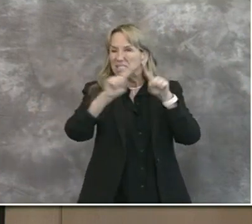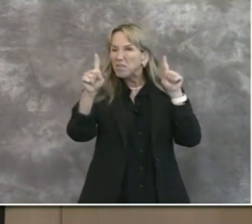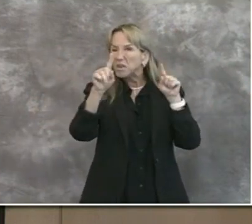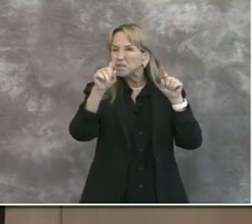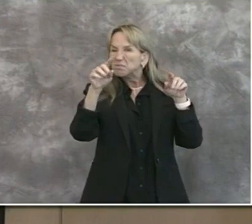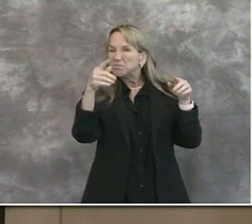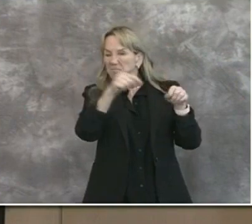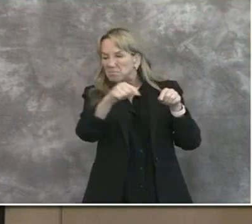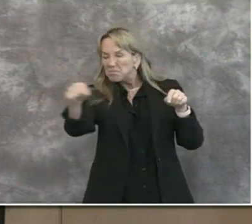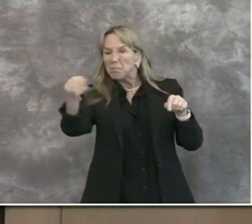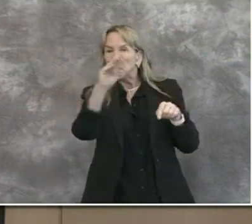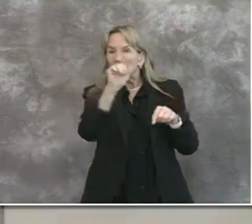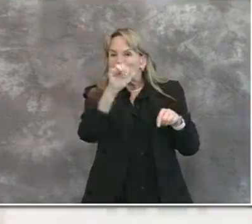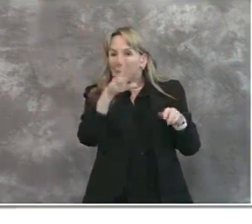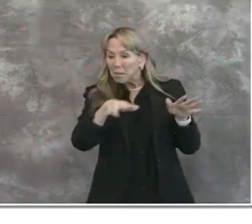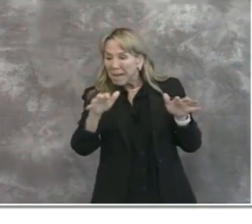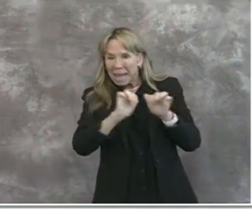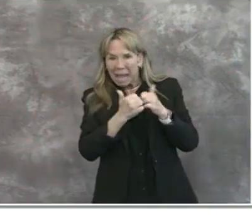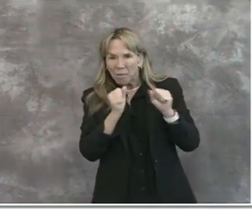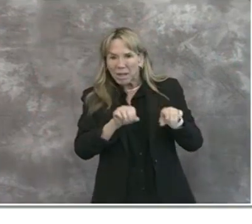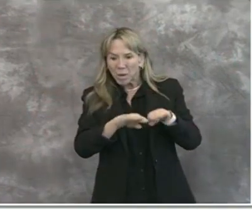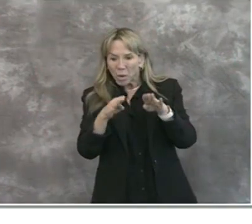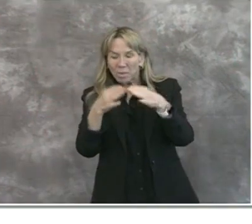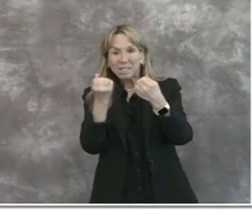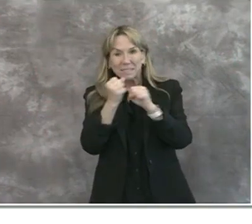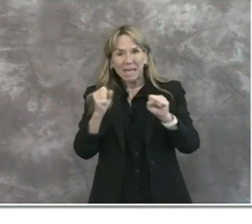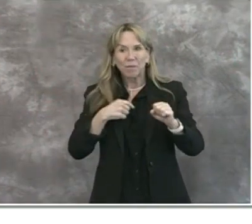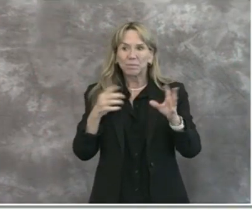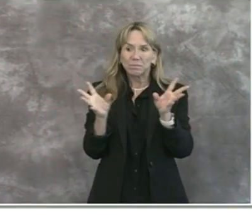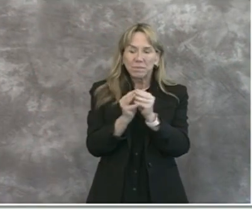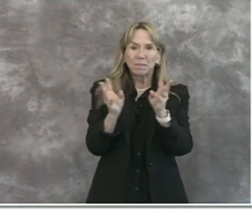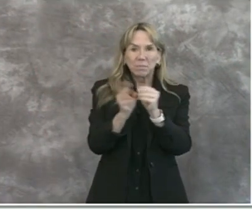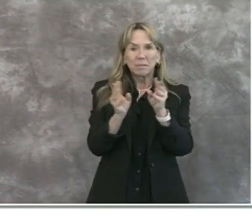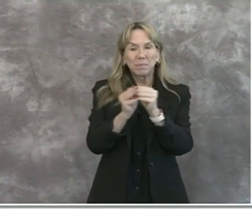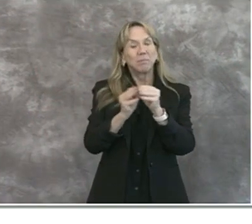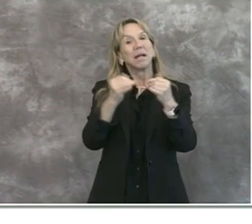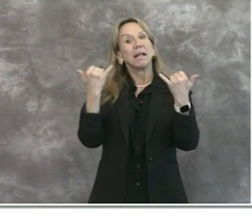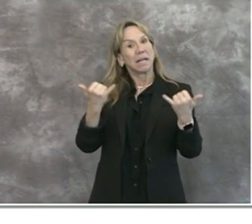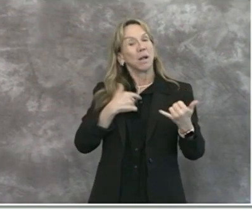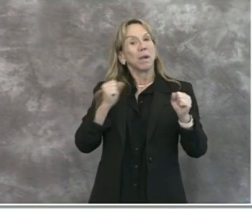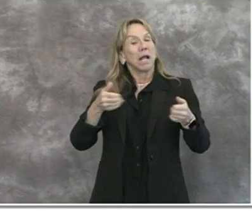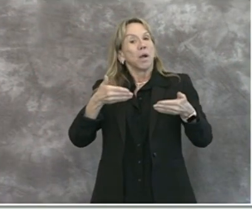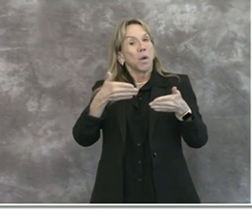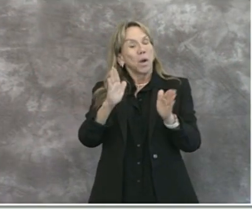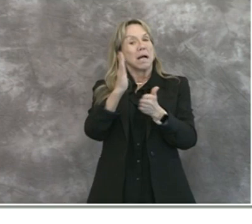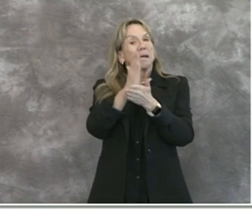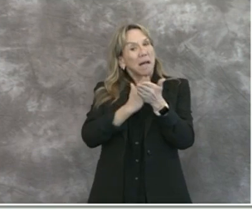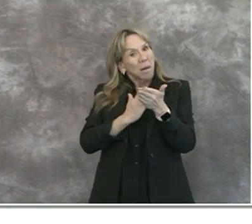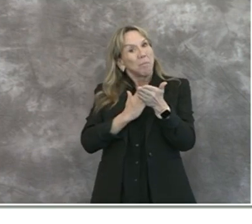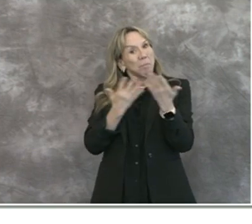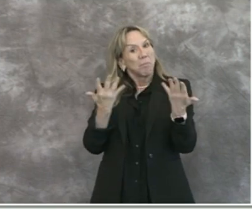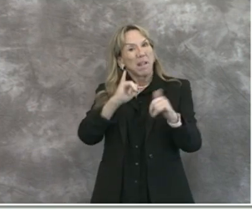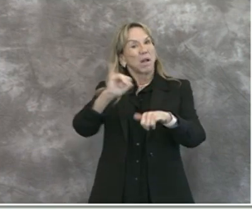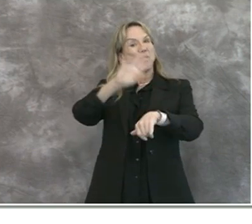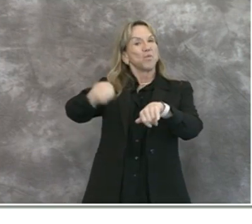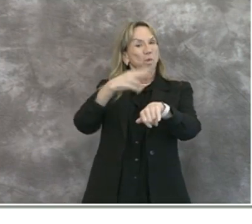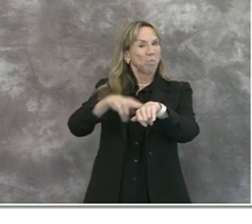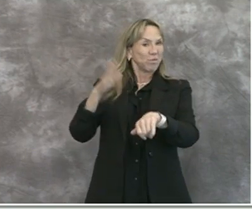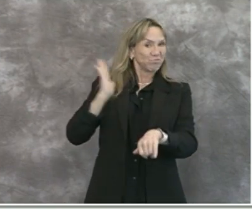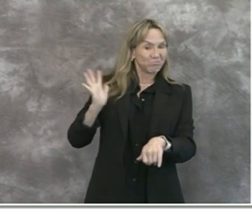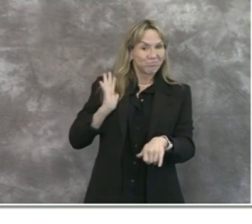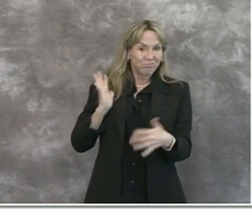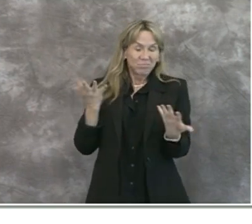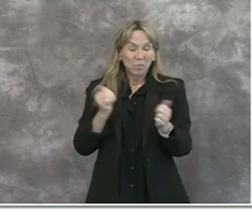We're taking this action as we continue to carefully allow some semblance of normality to resume in San Diego.